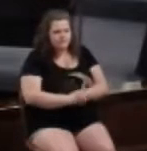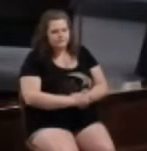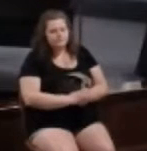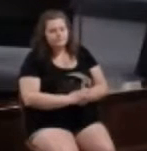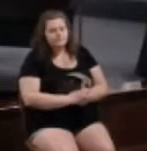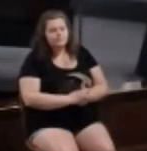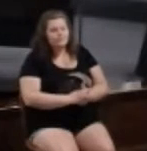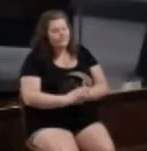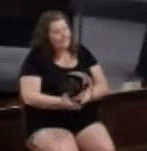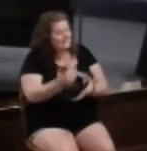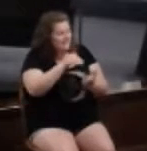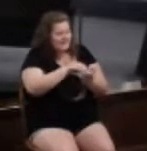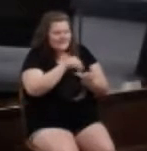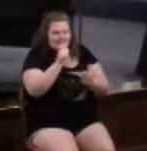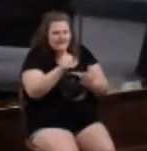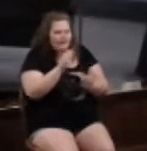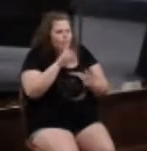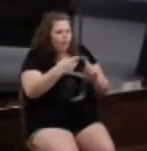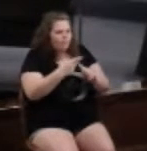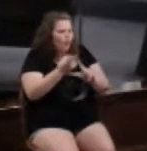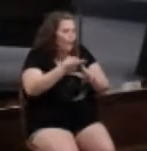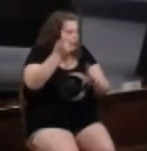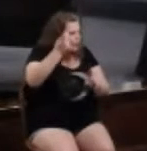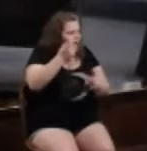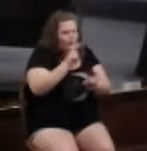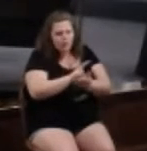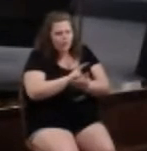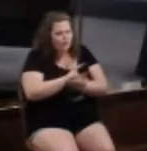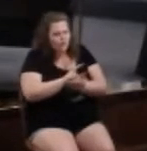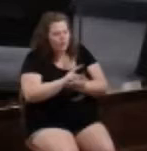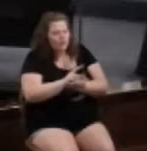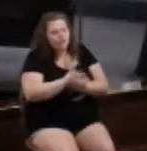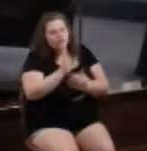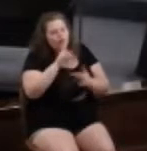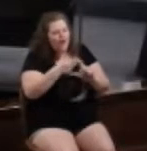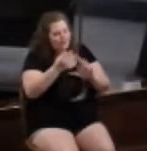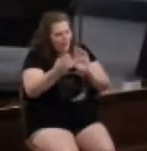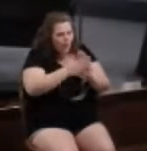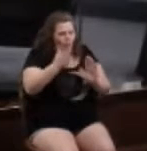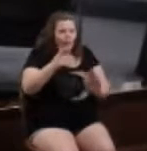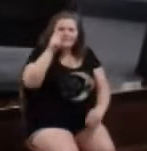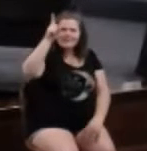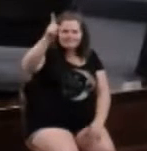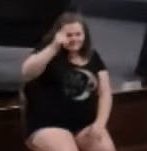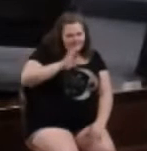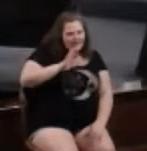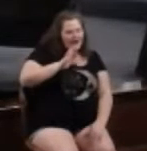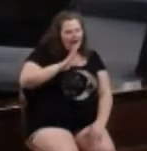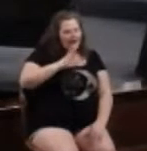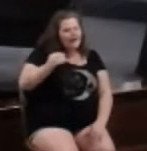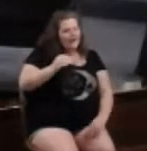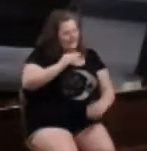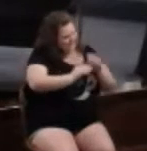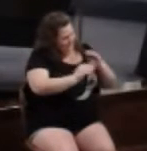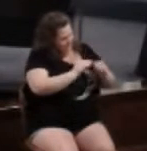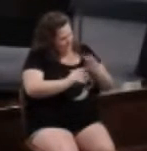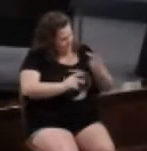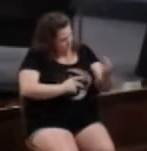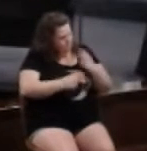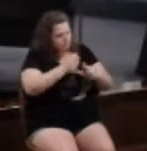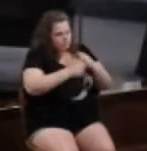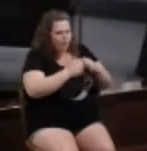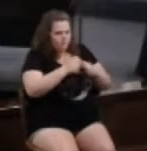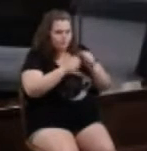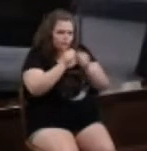Because again, it's not about winning or losing, it is about glorifying God and restoration of the two of you with